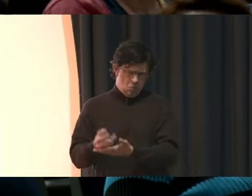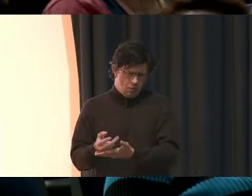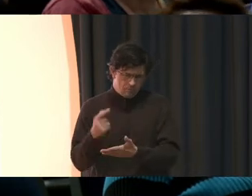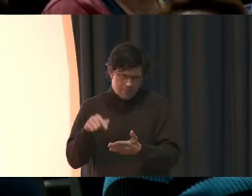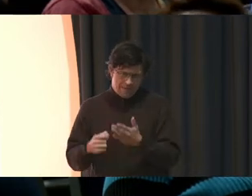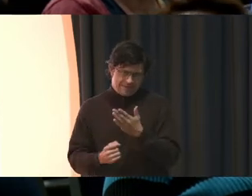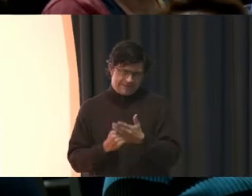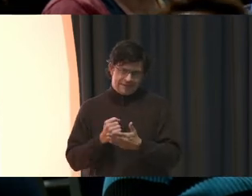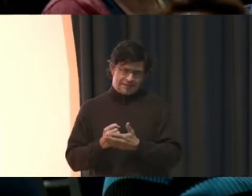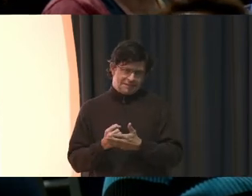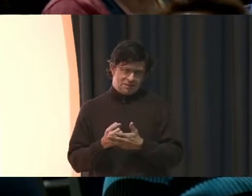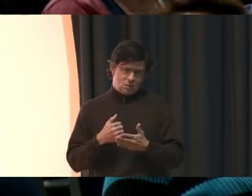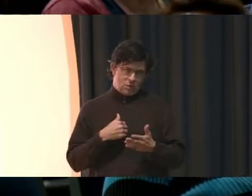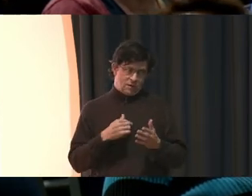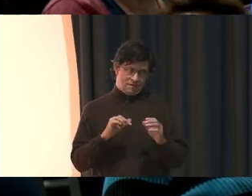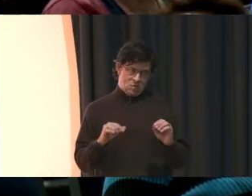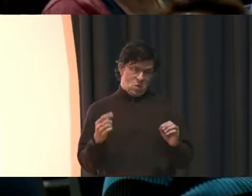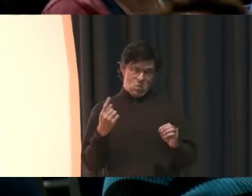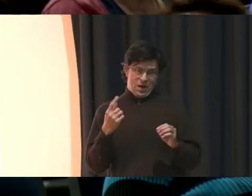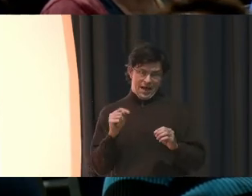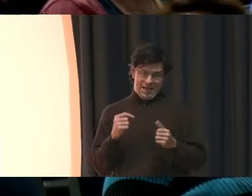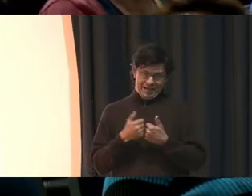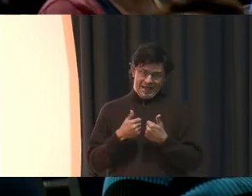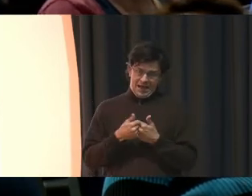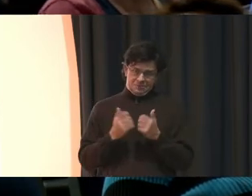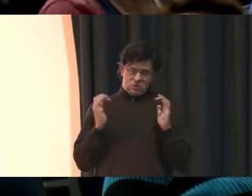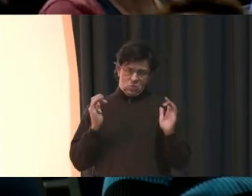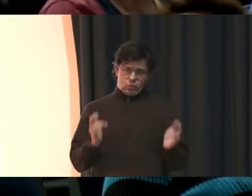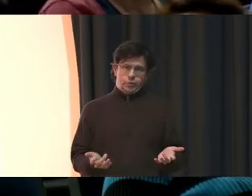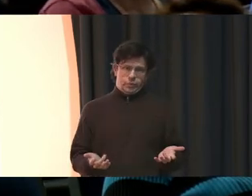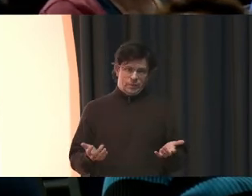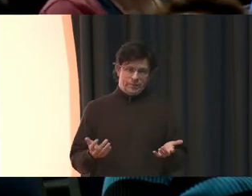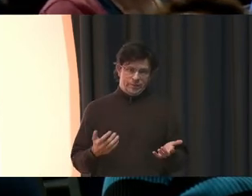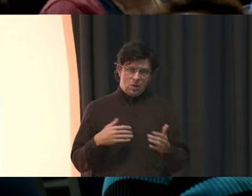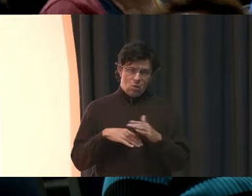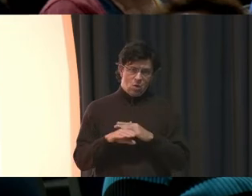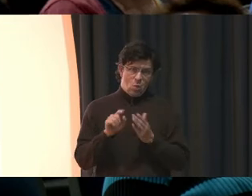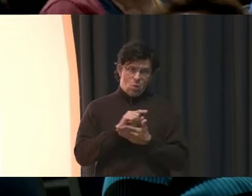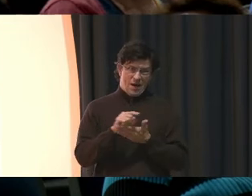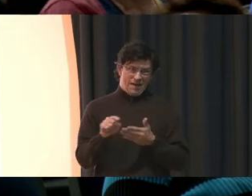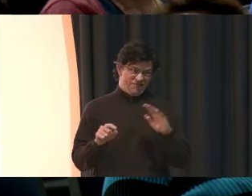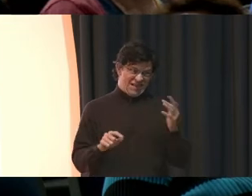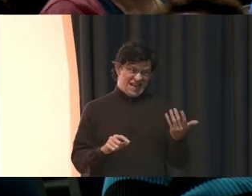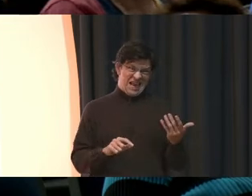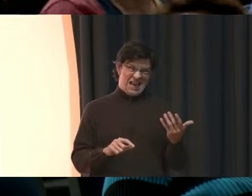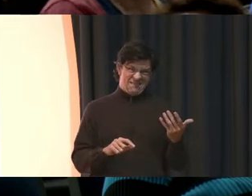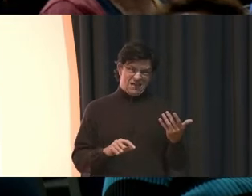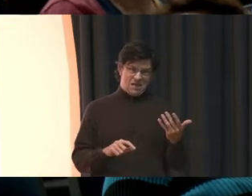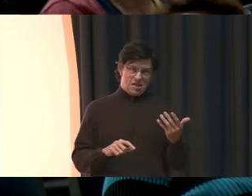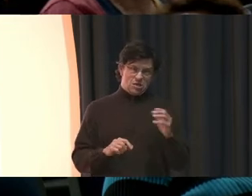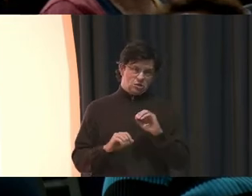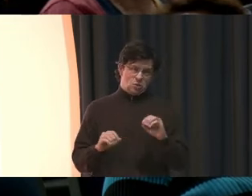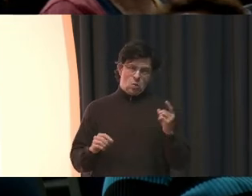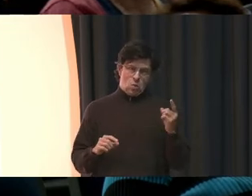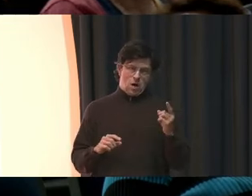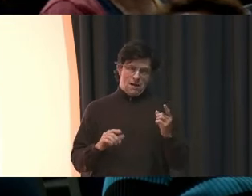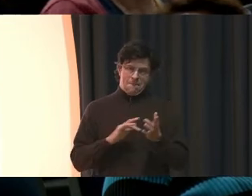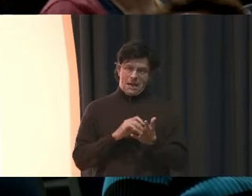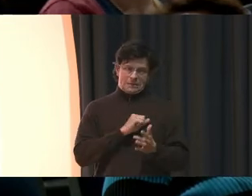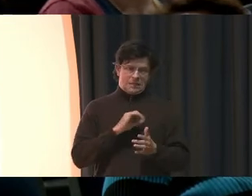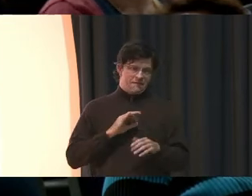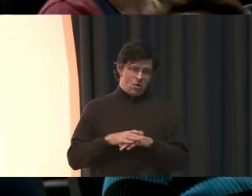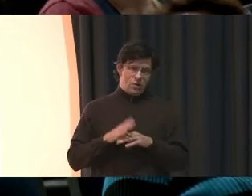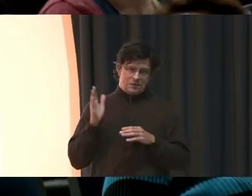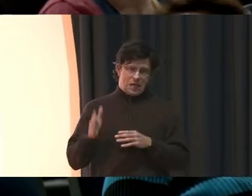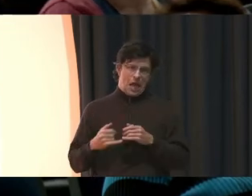this season. We have nobody at these games. We're going into week five, and there's not one medical staff on the